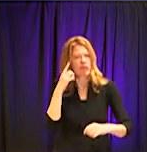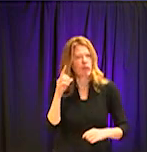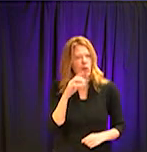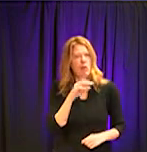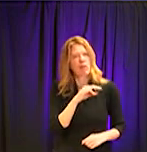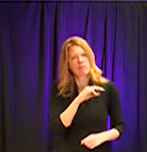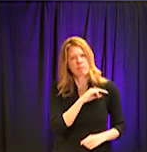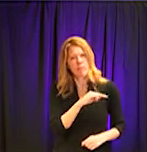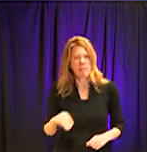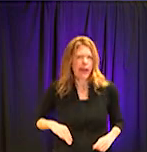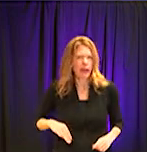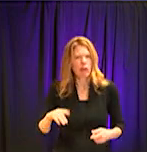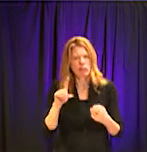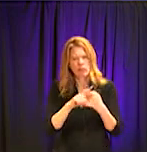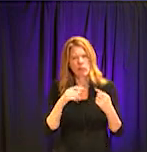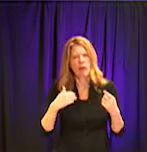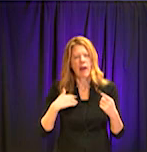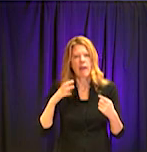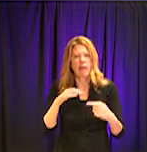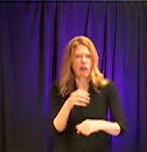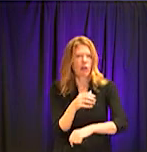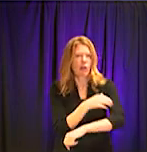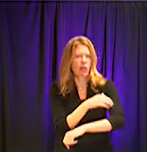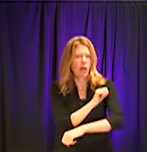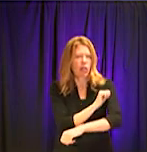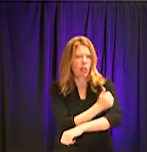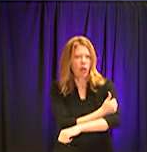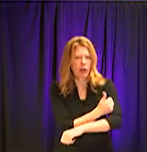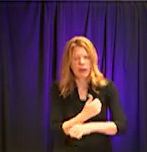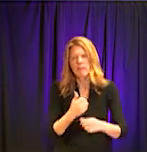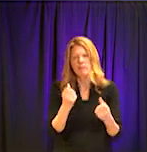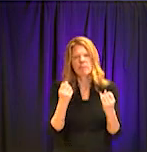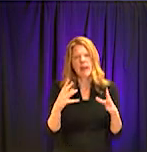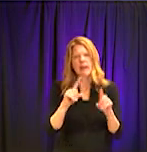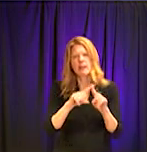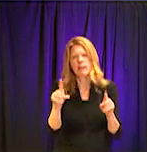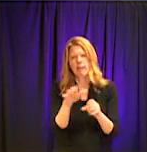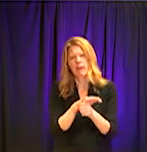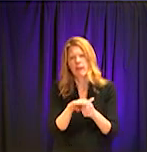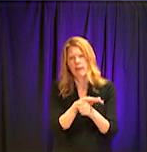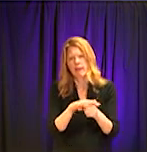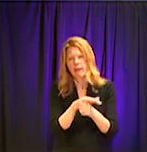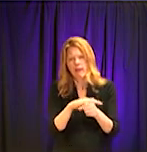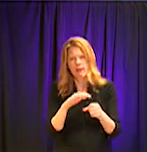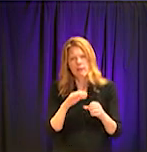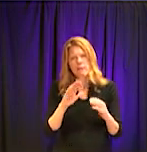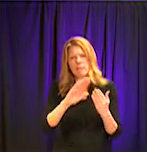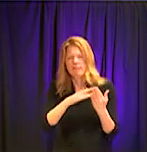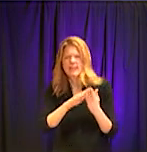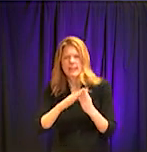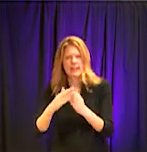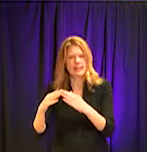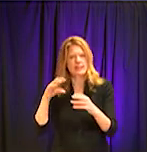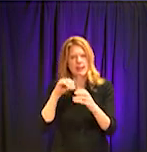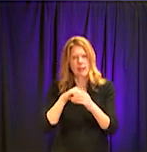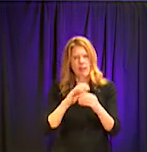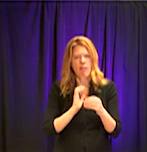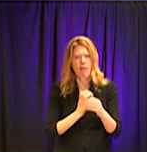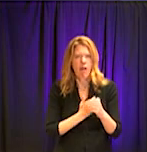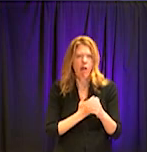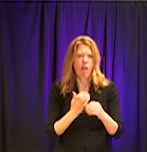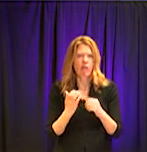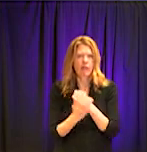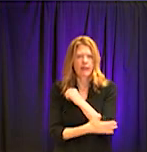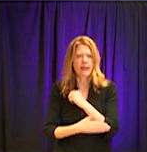a number of other cities in the DeKalb County have done the same thing. Due to this